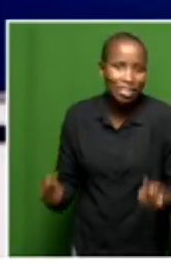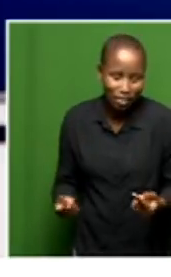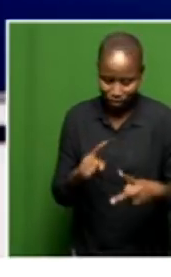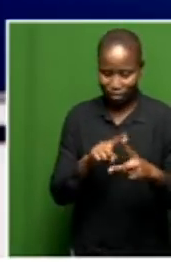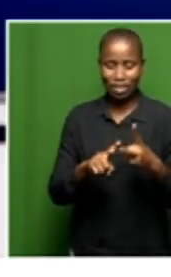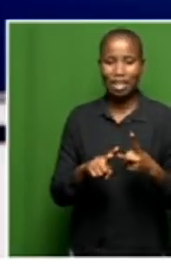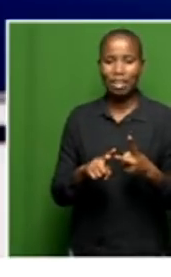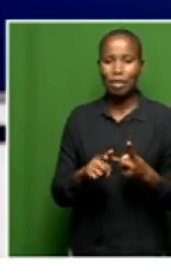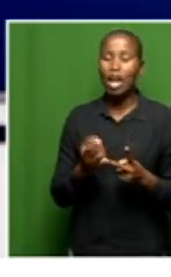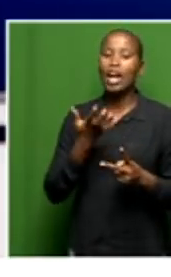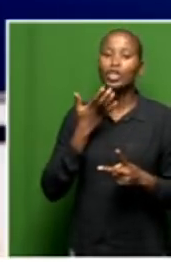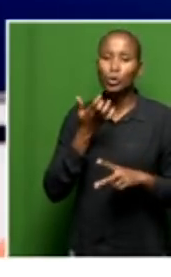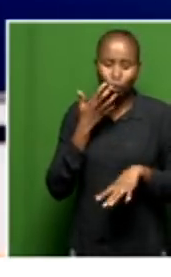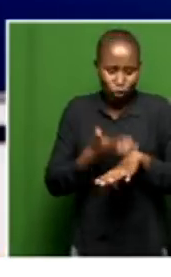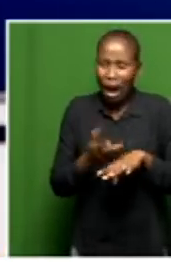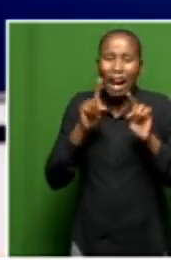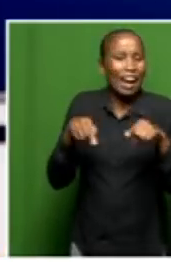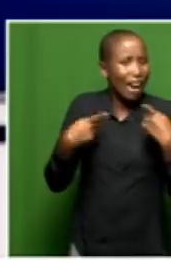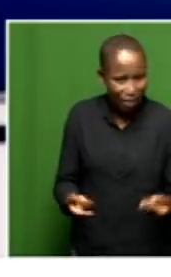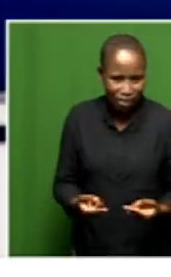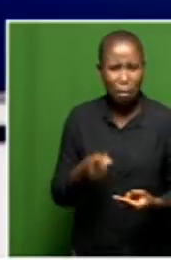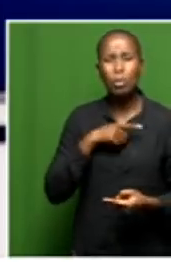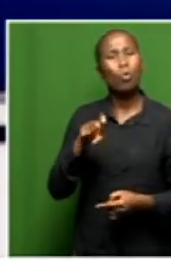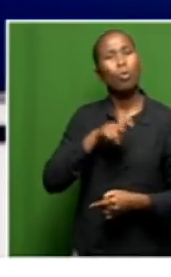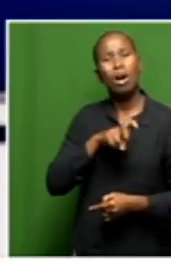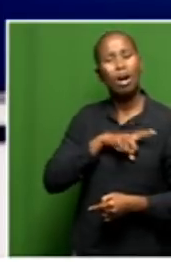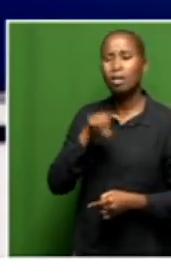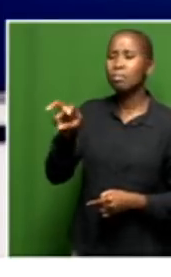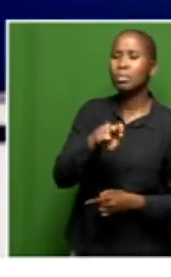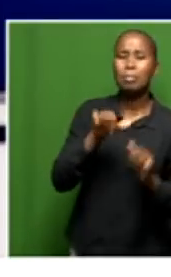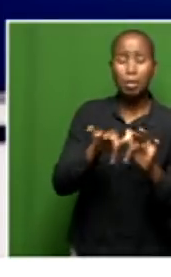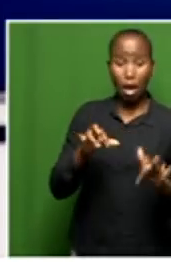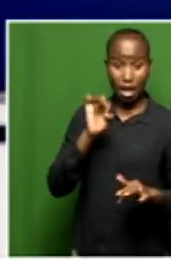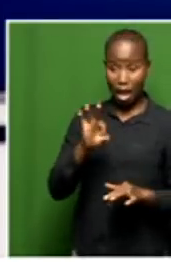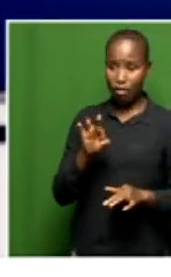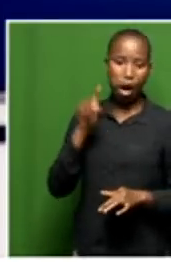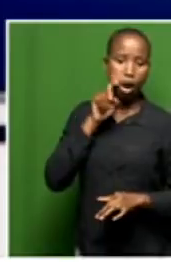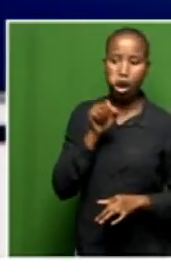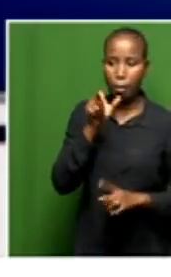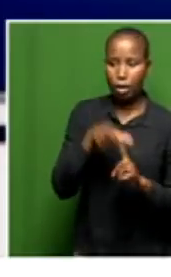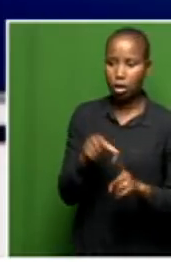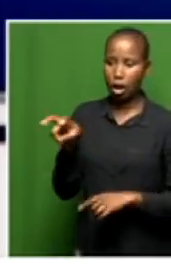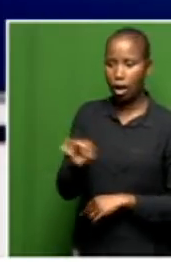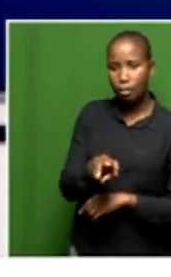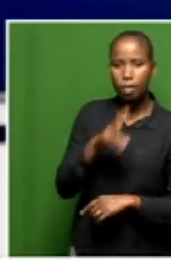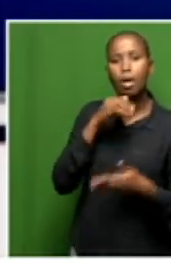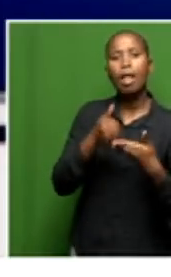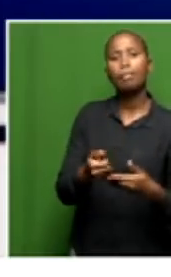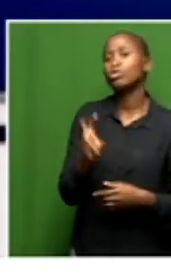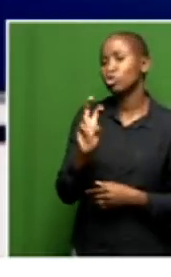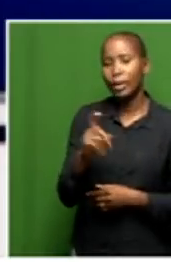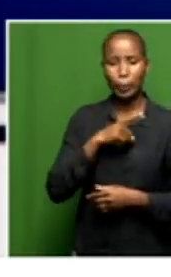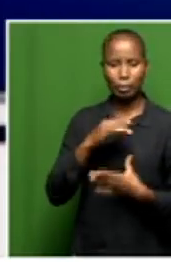blood sugar. So why are they here? Even if we bring in the patients, who is going to provide those